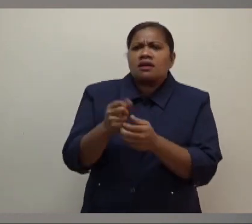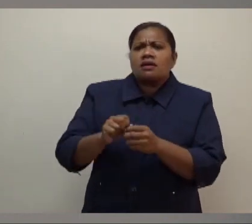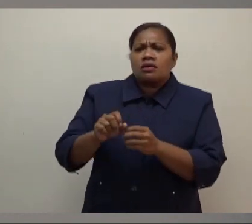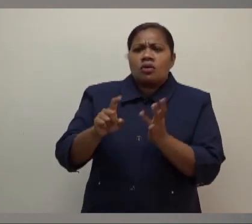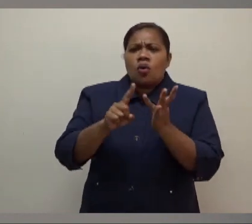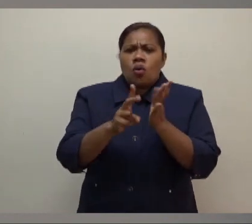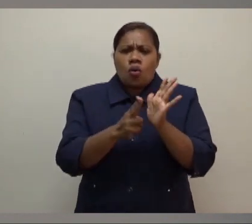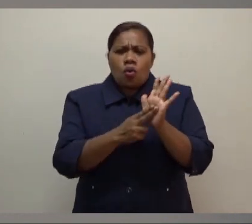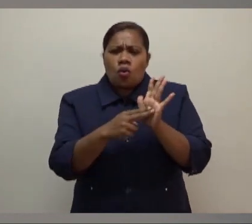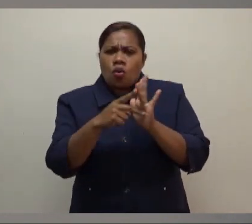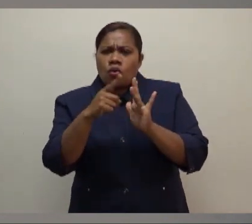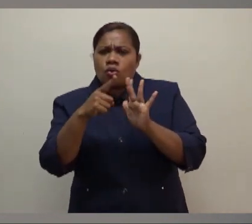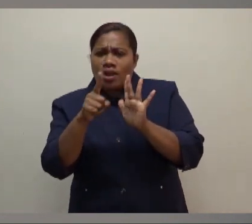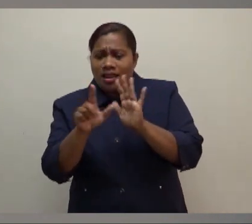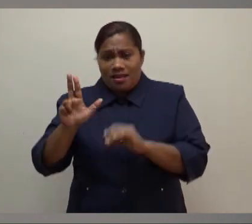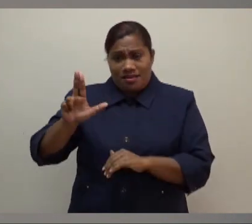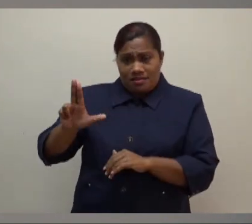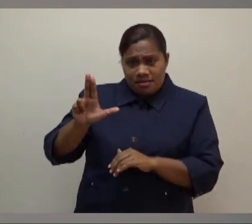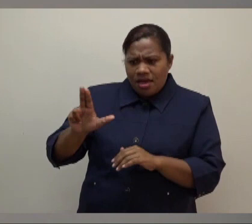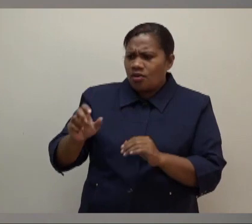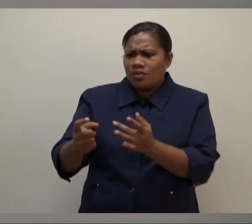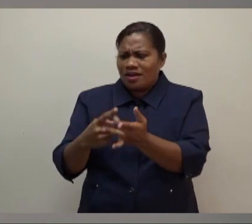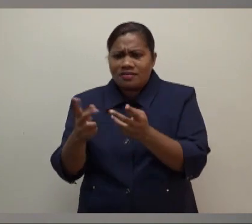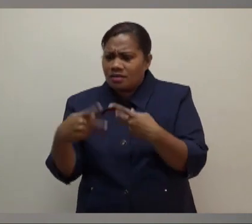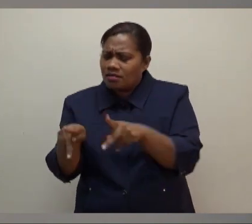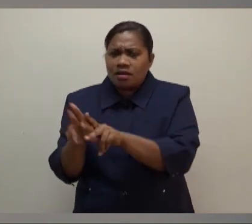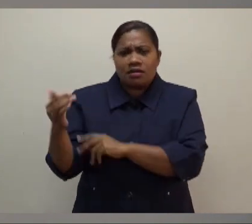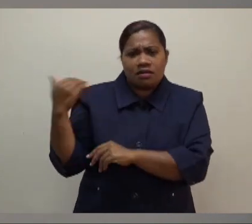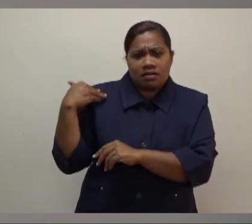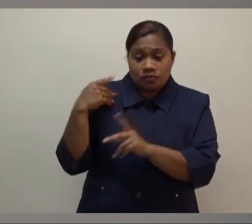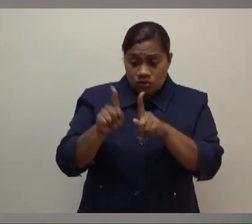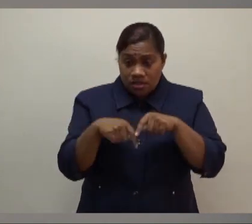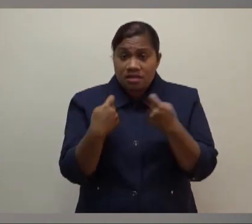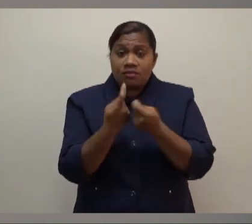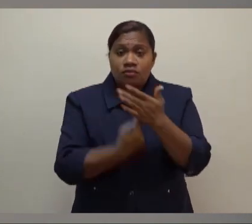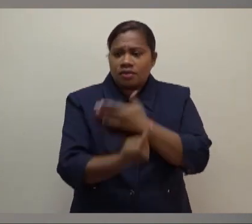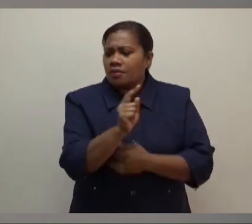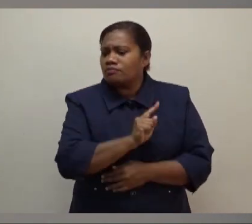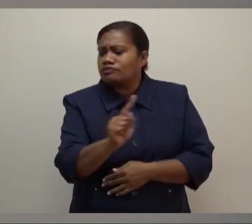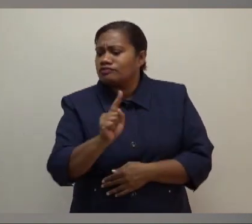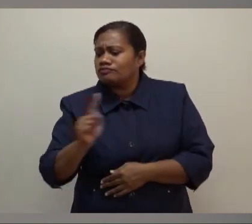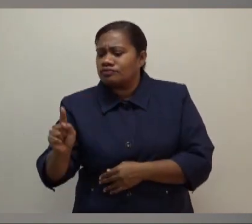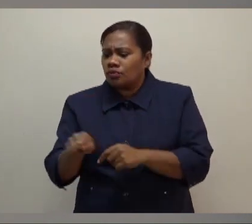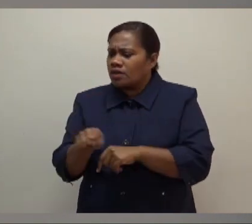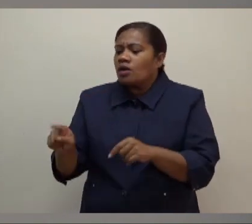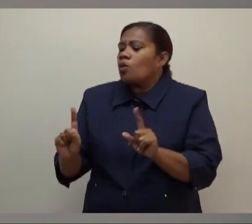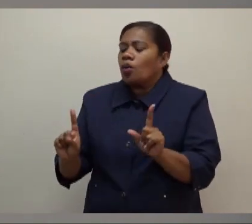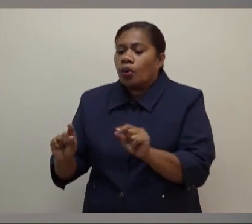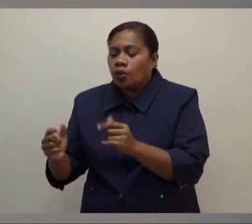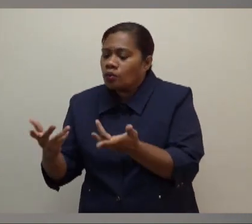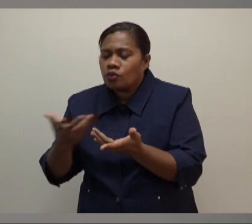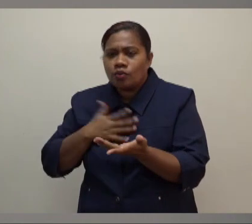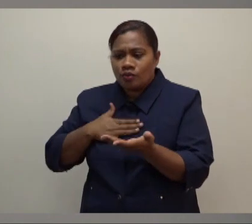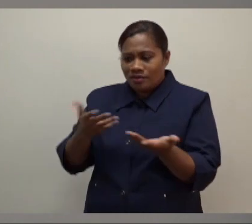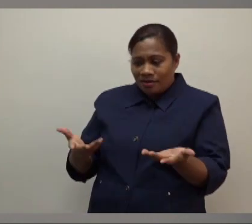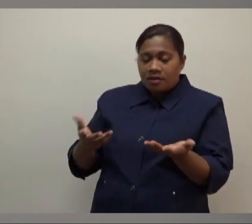affected. So, again, the teams have reached out to them in terms of communicating with them as to what to do. We know that certain parts